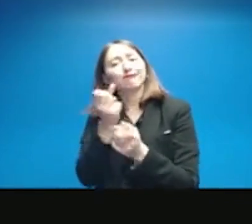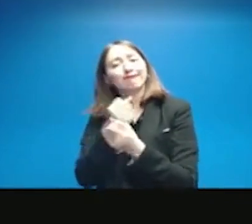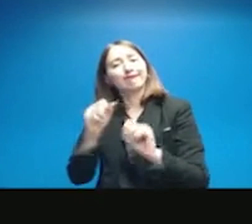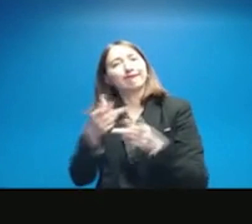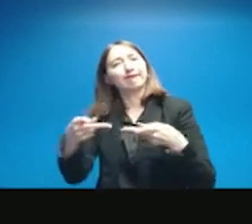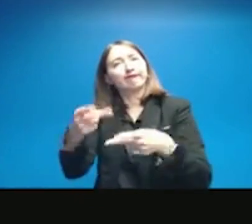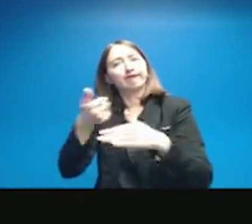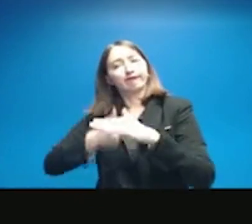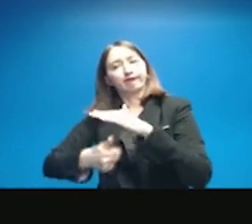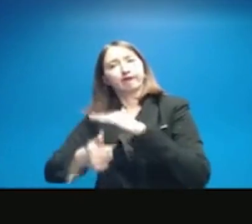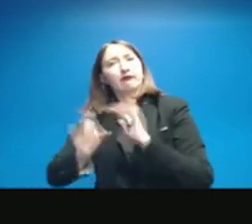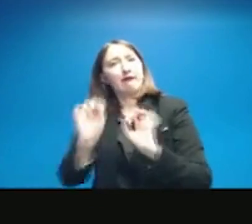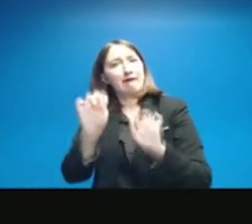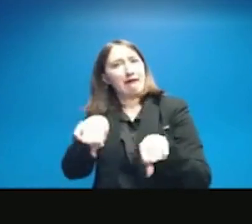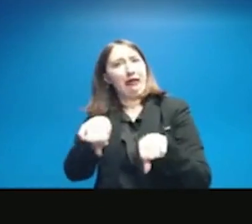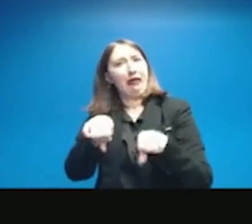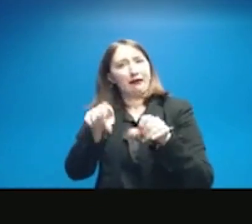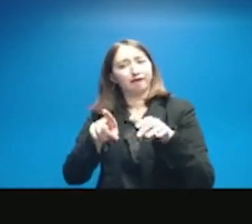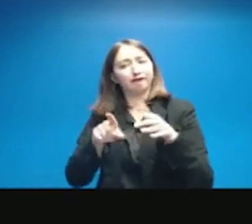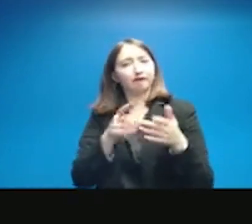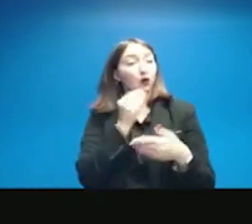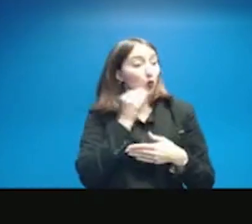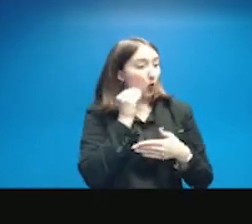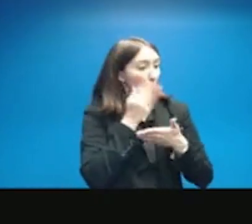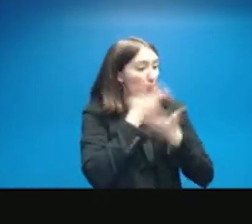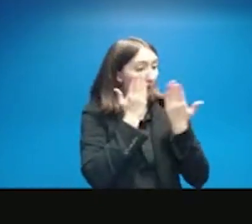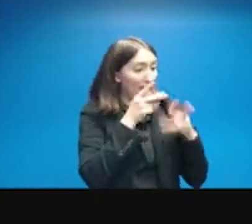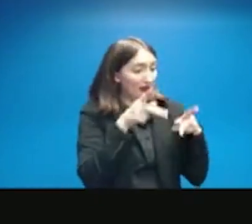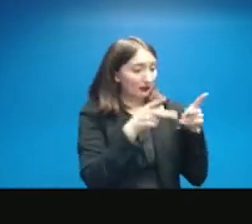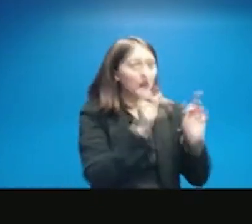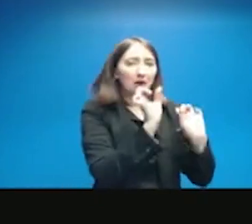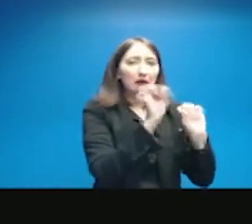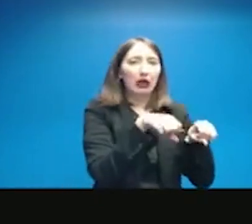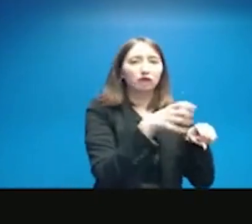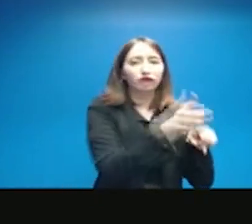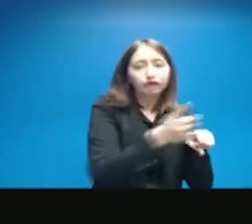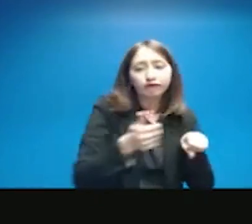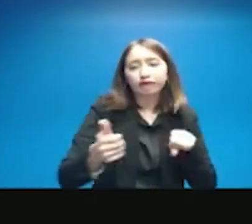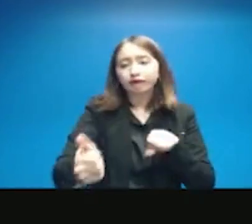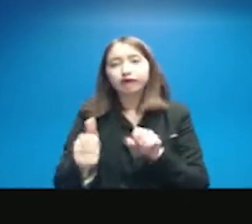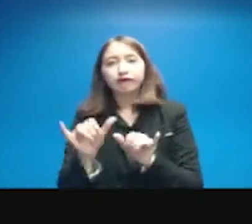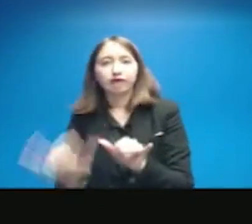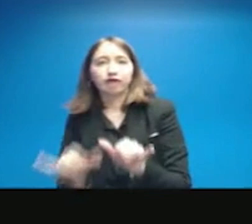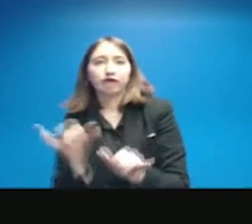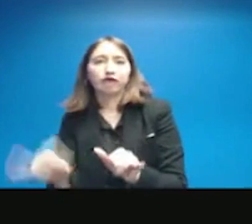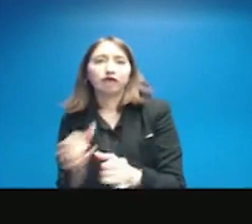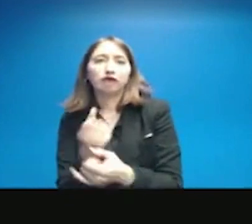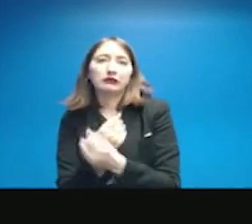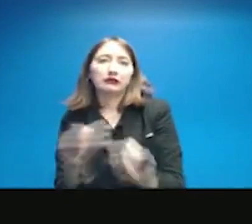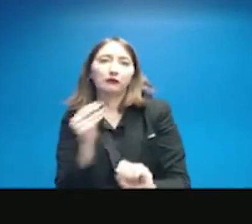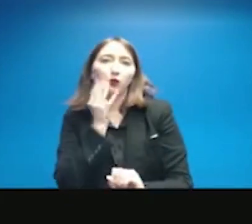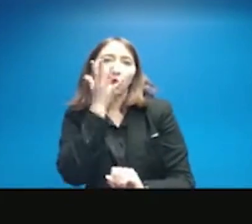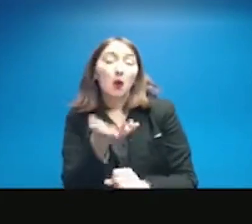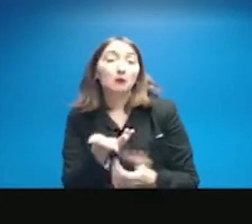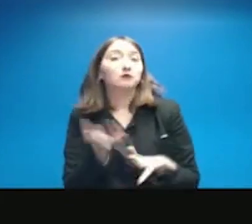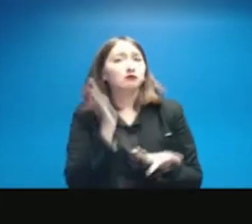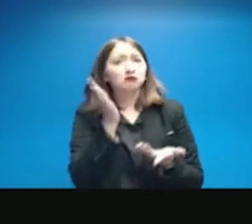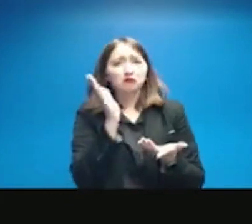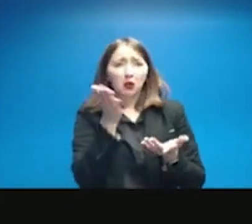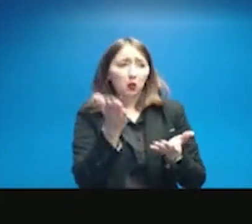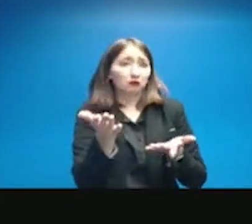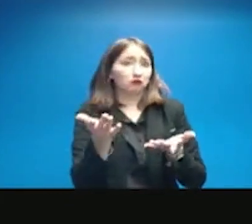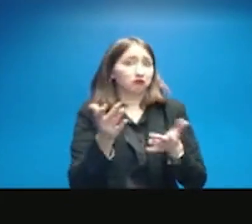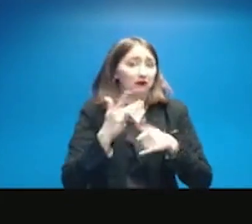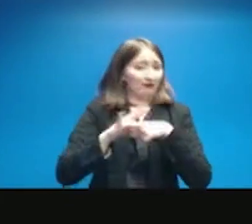resources have been made available. And we'll additionally keep in communication with 311, given any of our county residents need additional sheltering